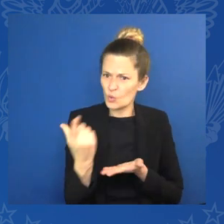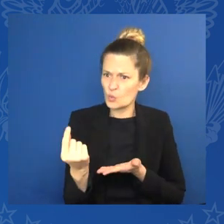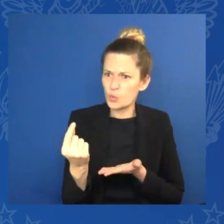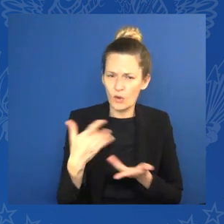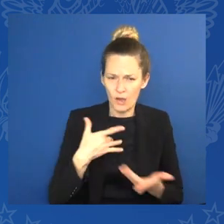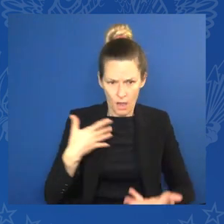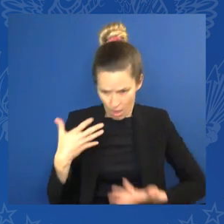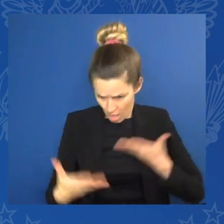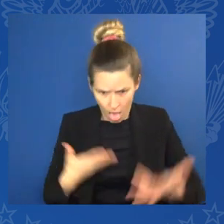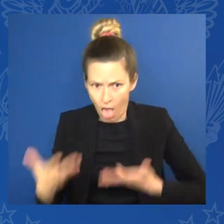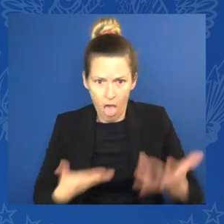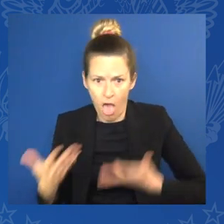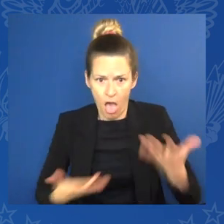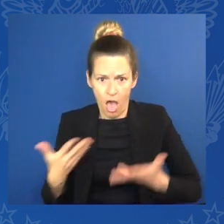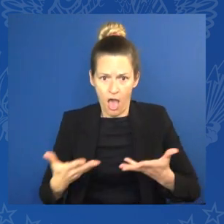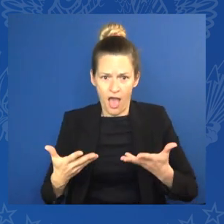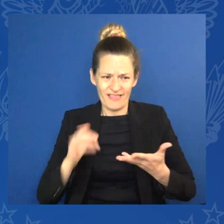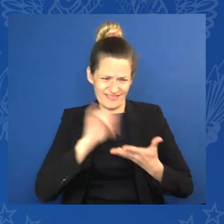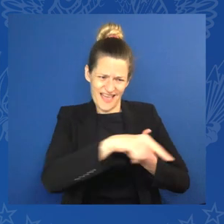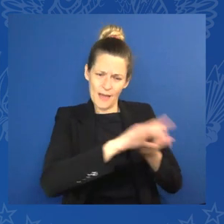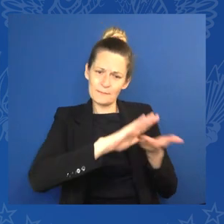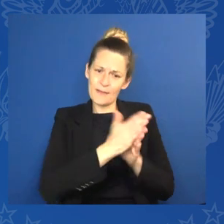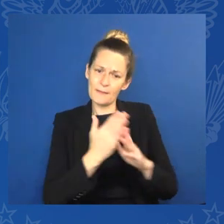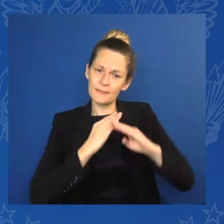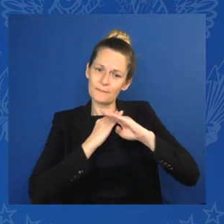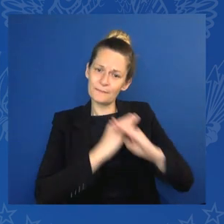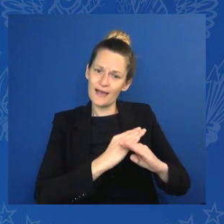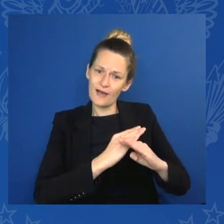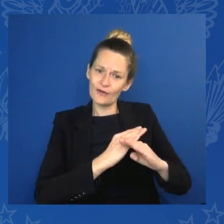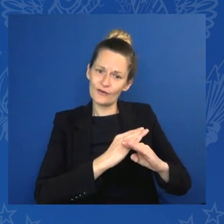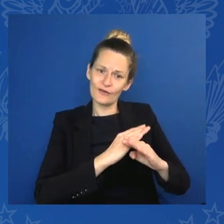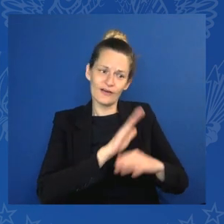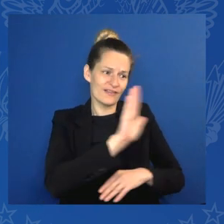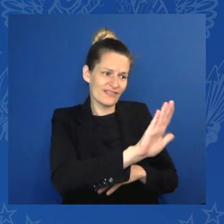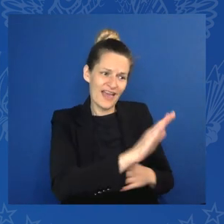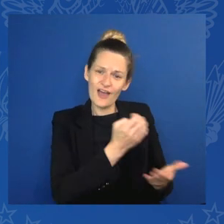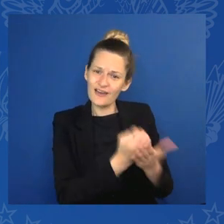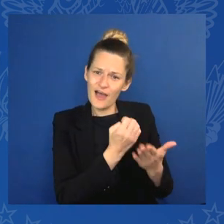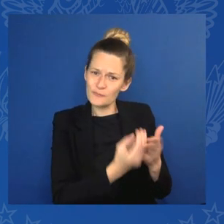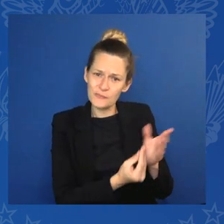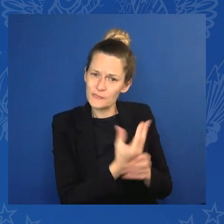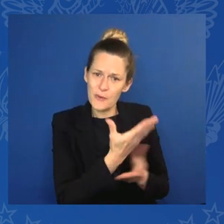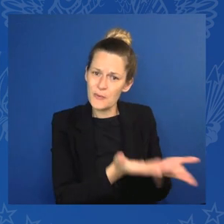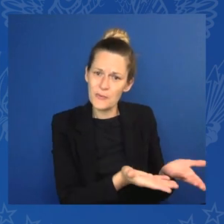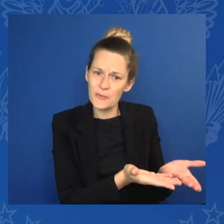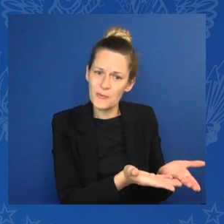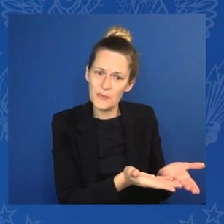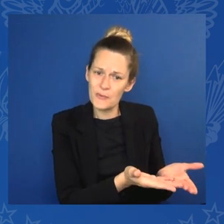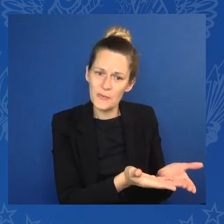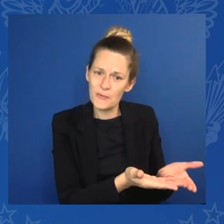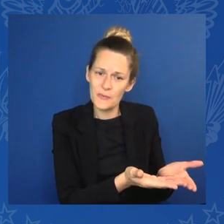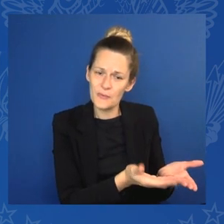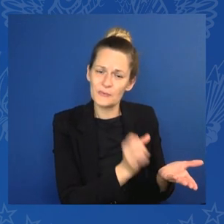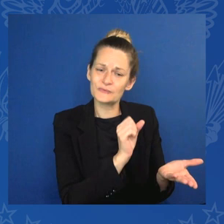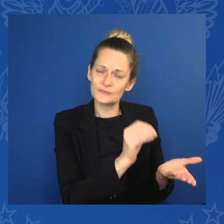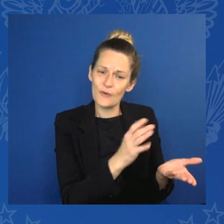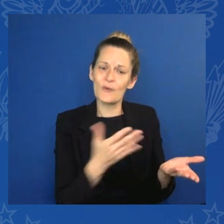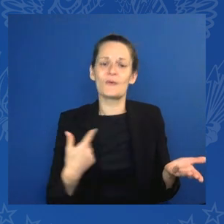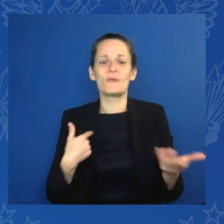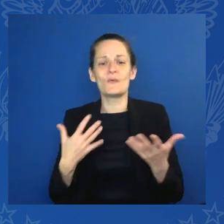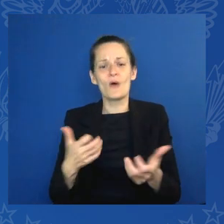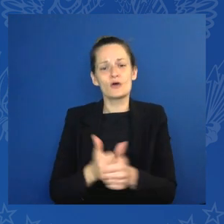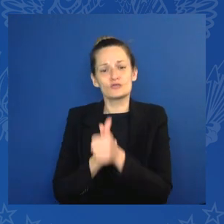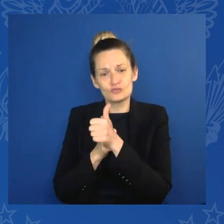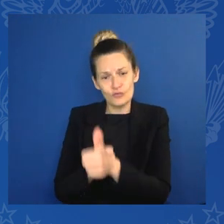inhibit the growth of that country. Therefore, in accordance with the G20 principles for